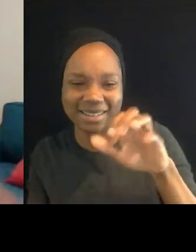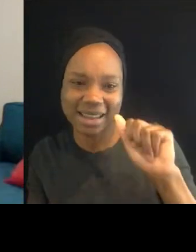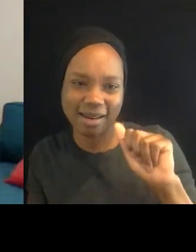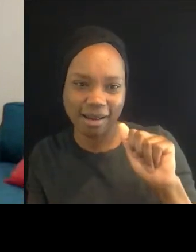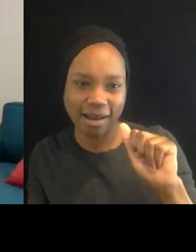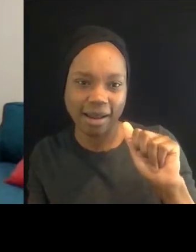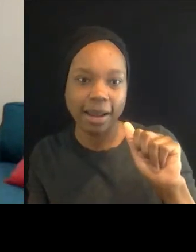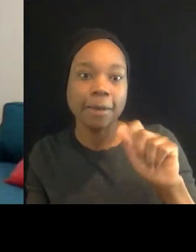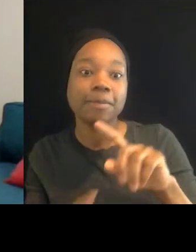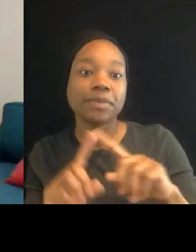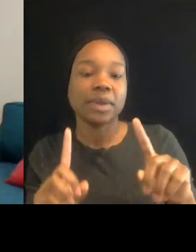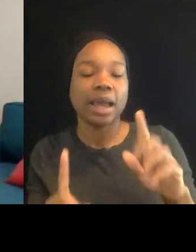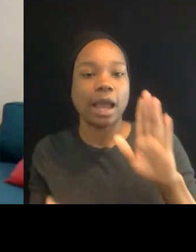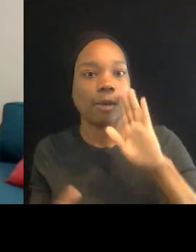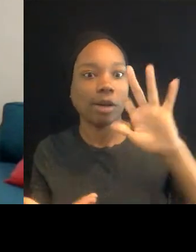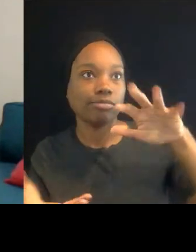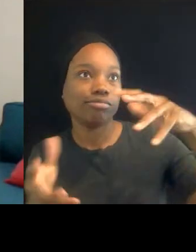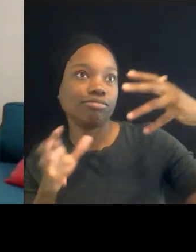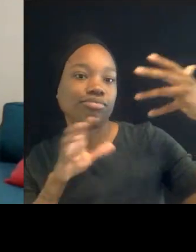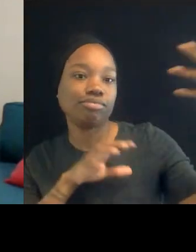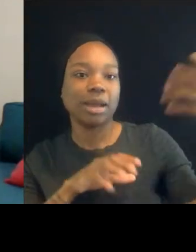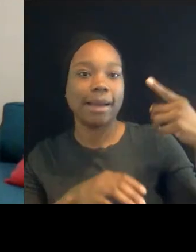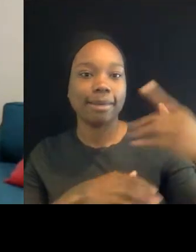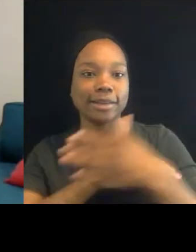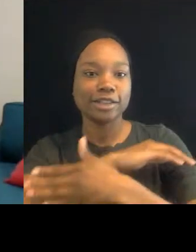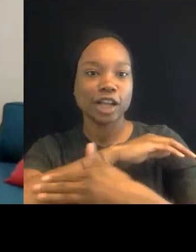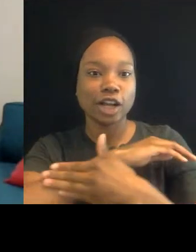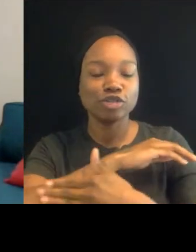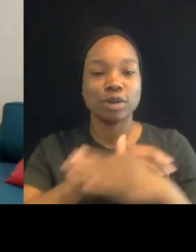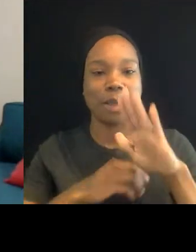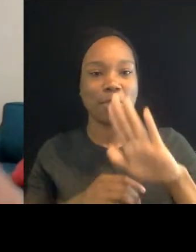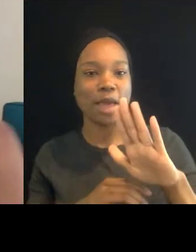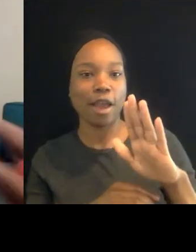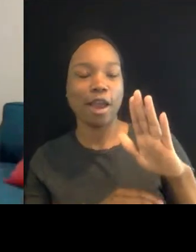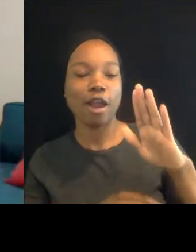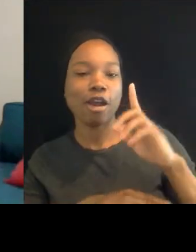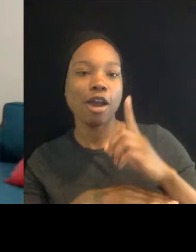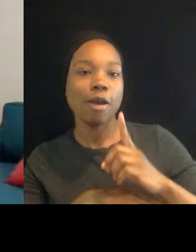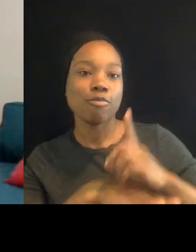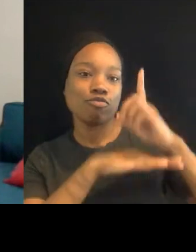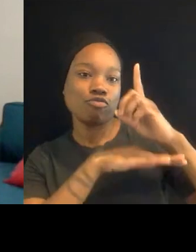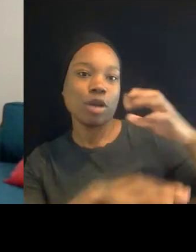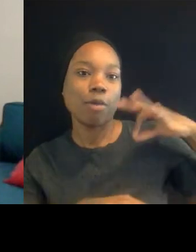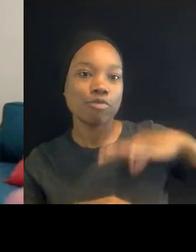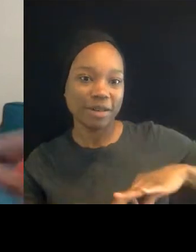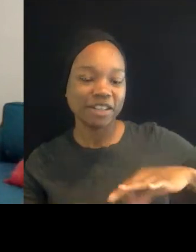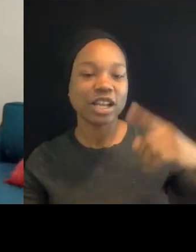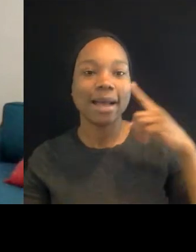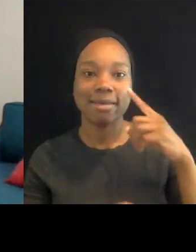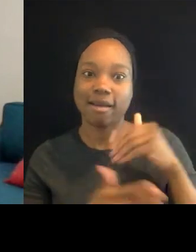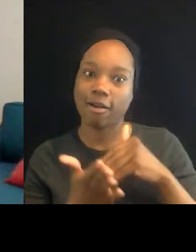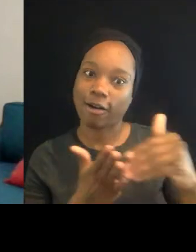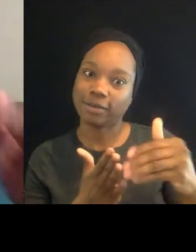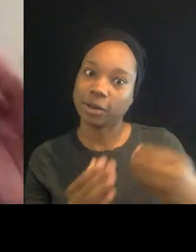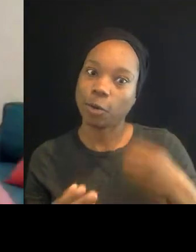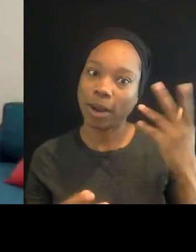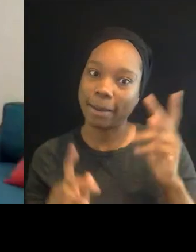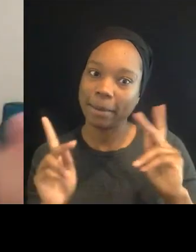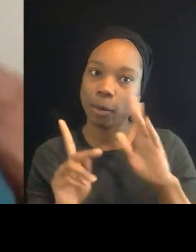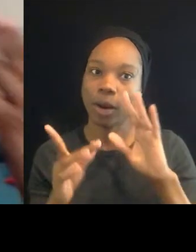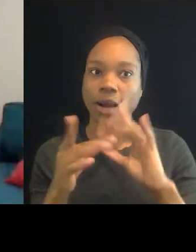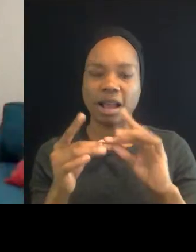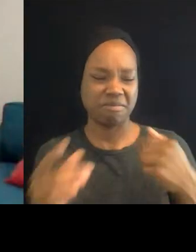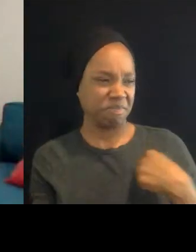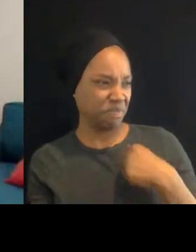country and it will upset people's privilege. And I think that people frequently, white people will say that, you know, I'm not racist, but you